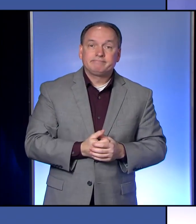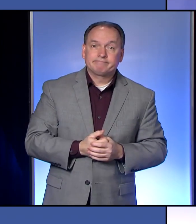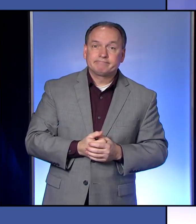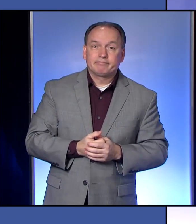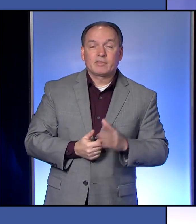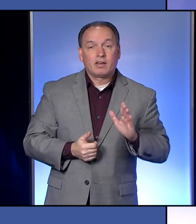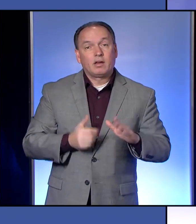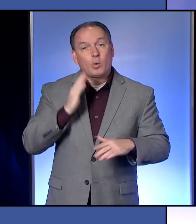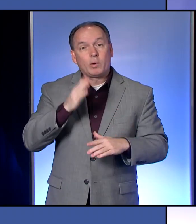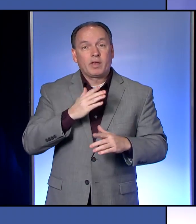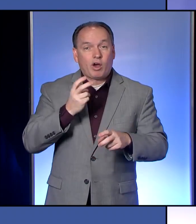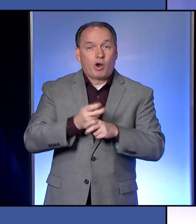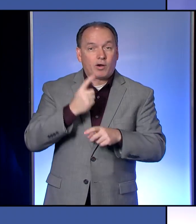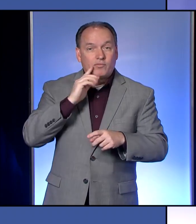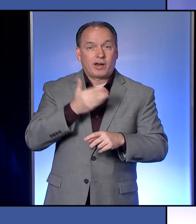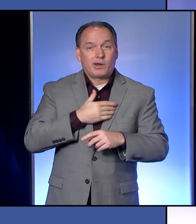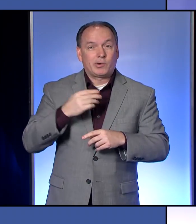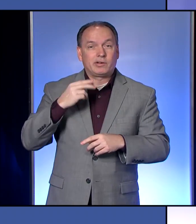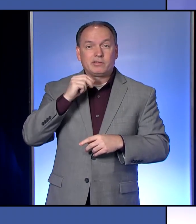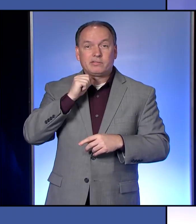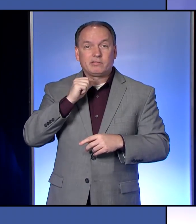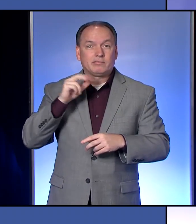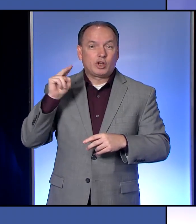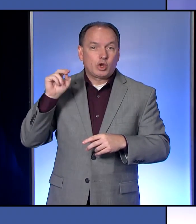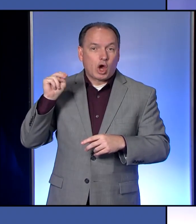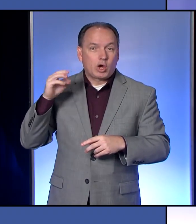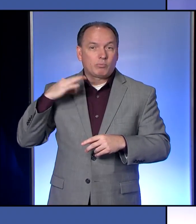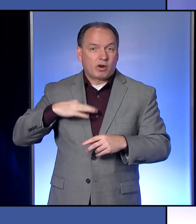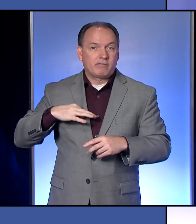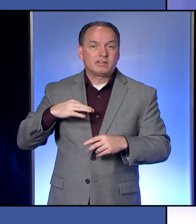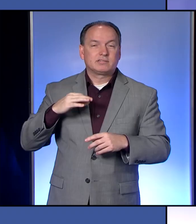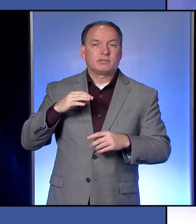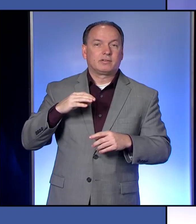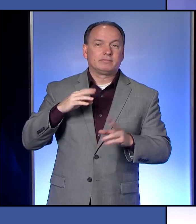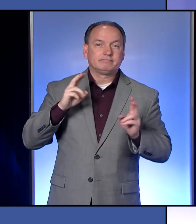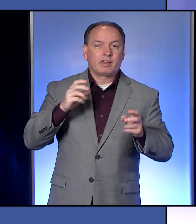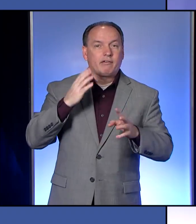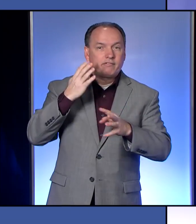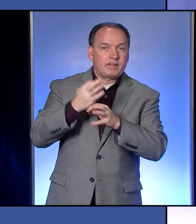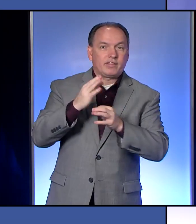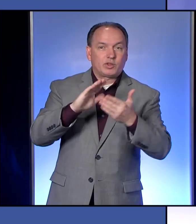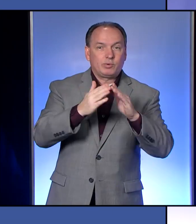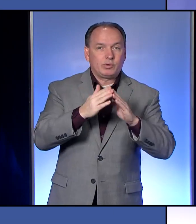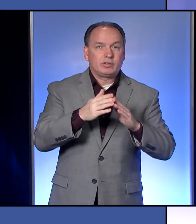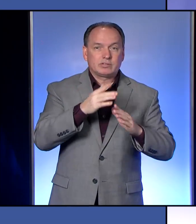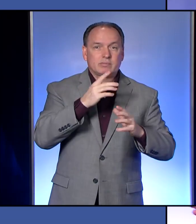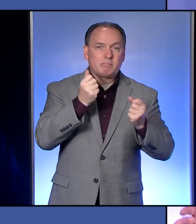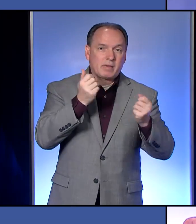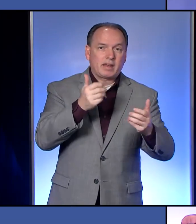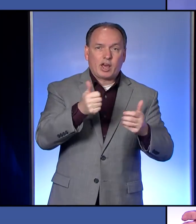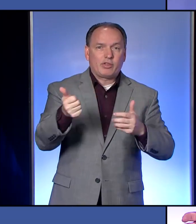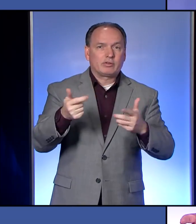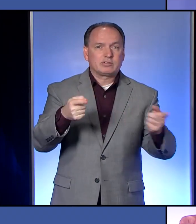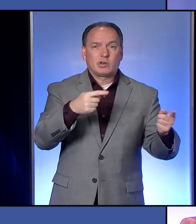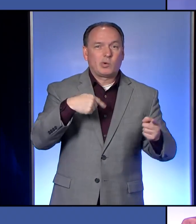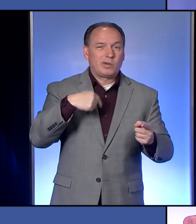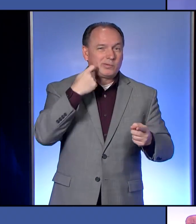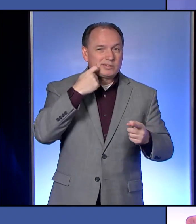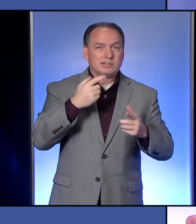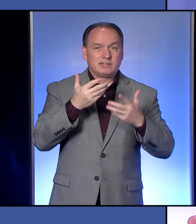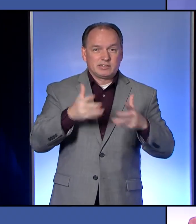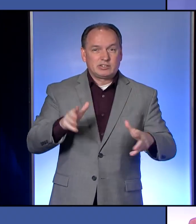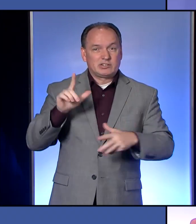hard for our nonprofits and our faith communities and many, many others that, you know, I think we just got through Lent and